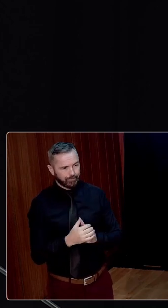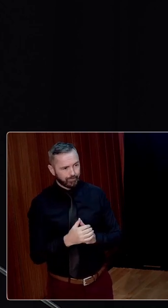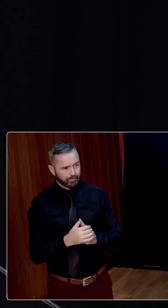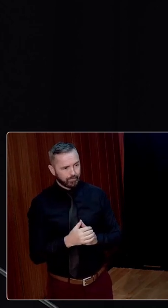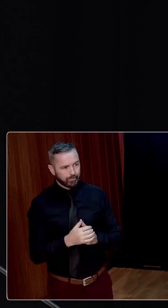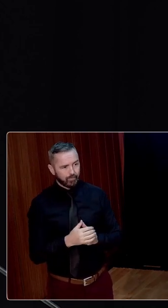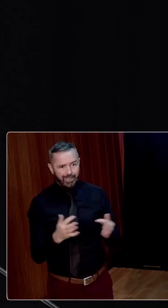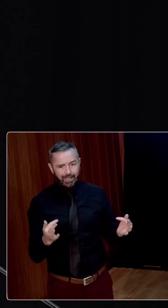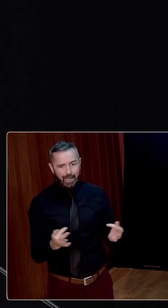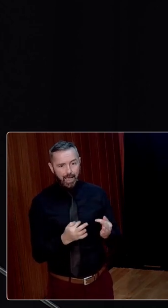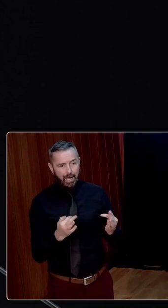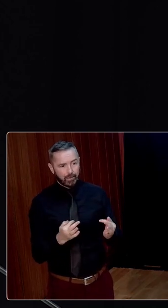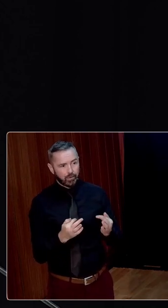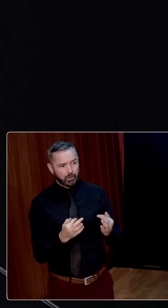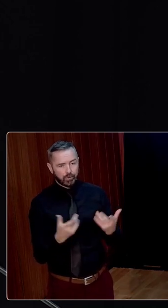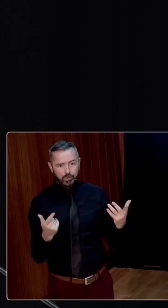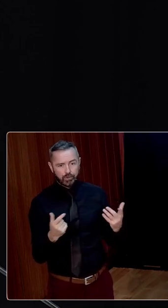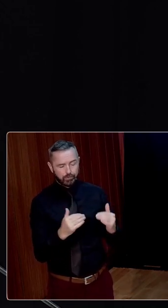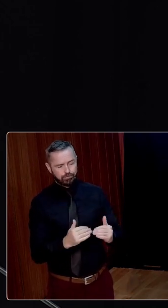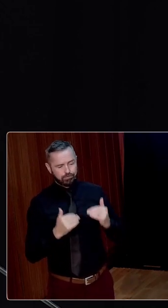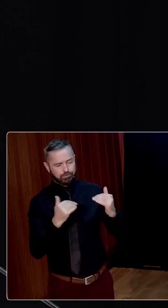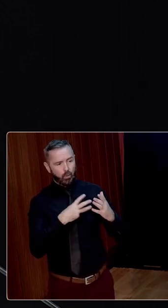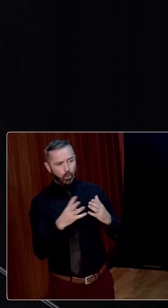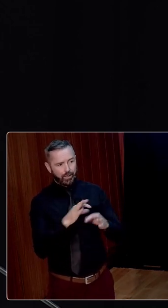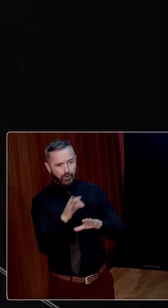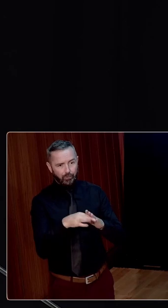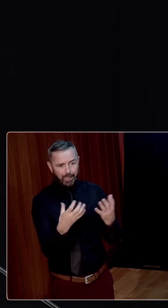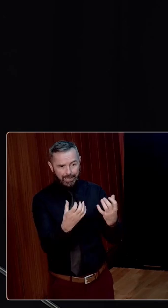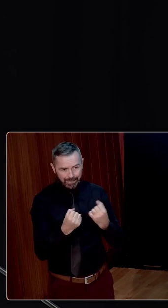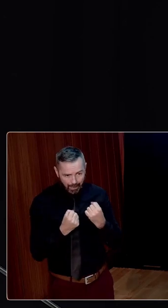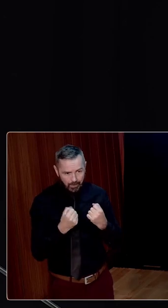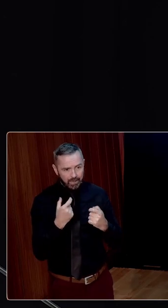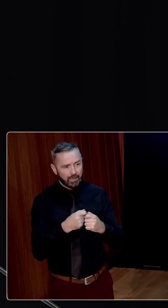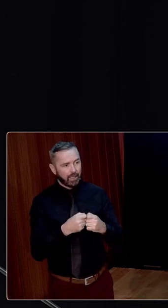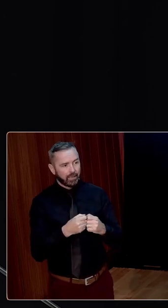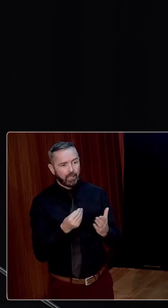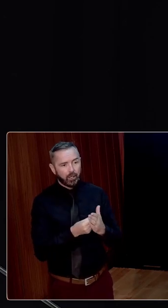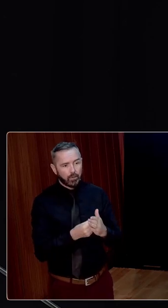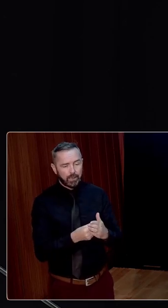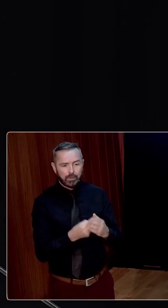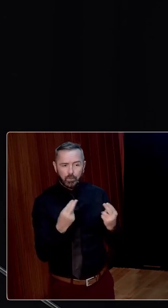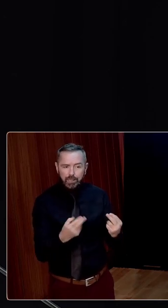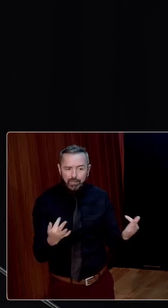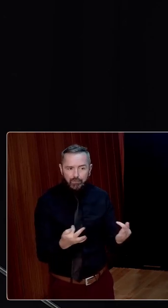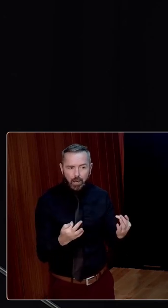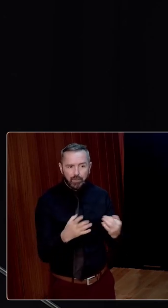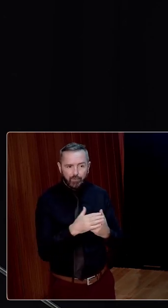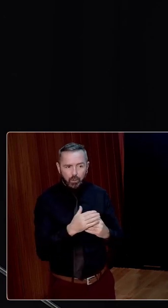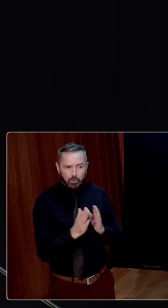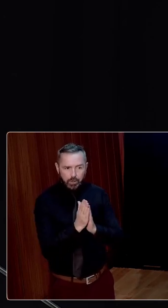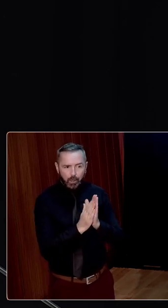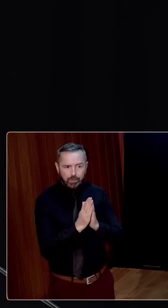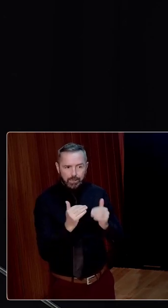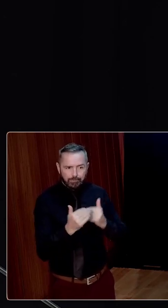of agriculture was enshrined as the government accepted that the economy depended on farming for general prosperity. He said